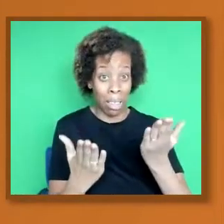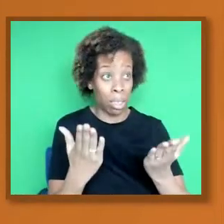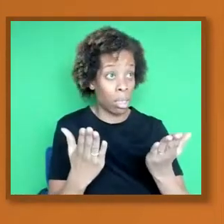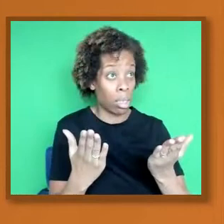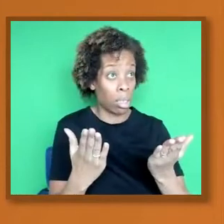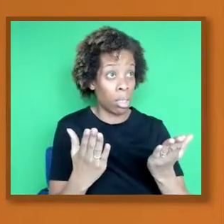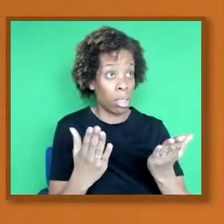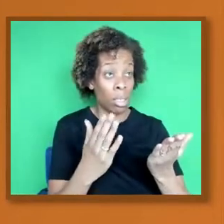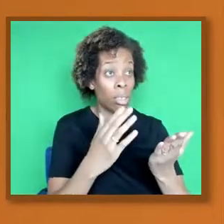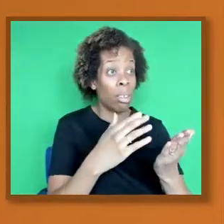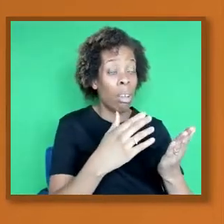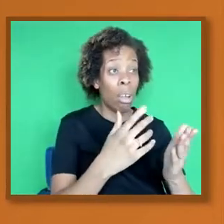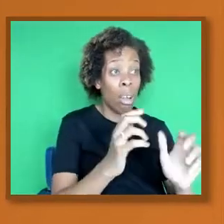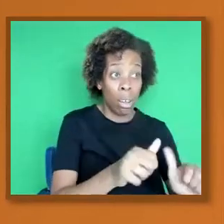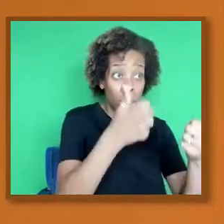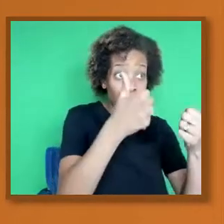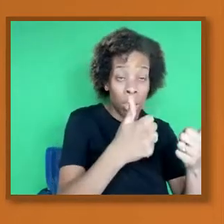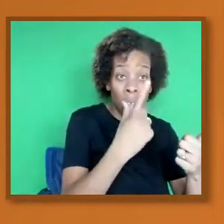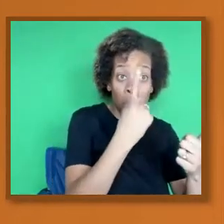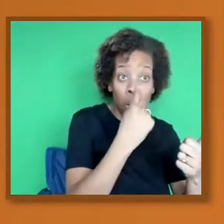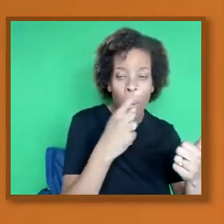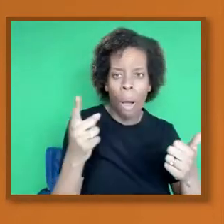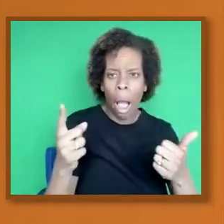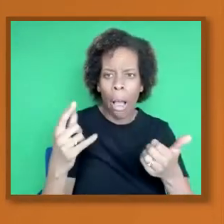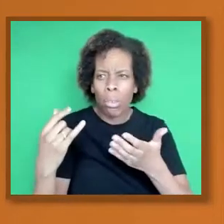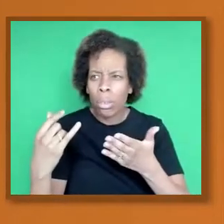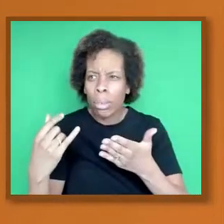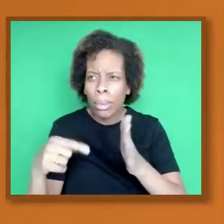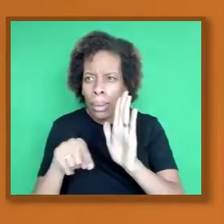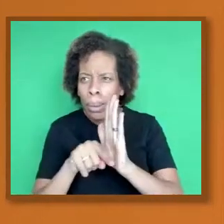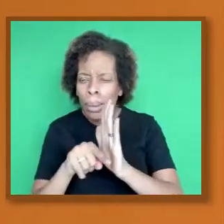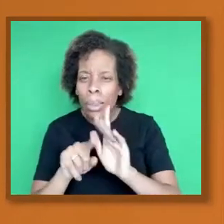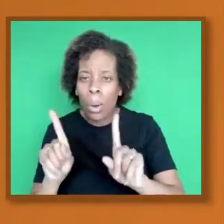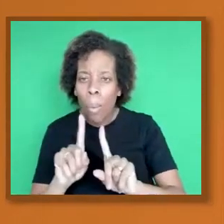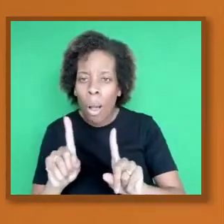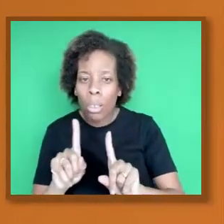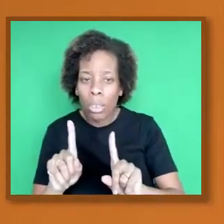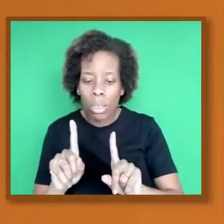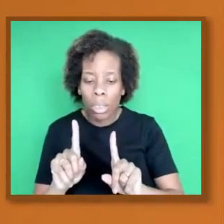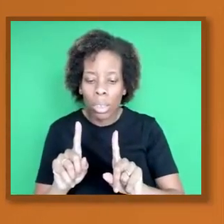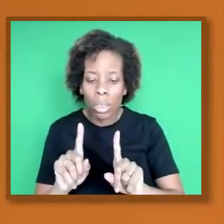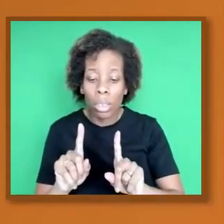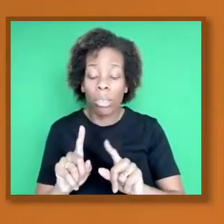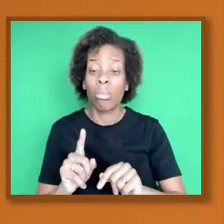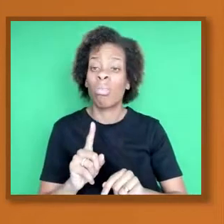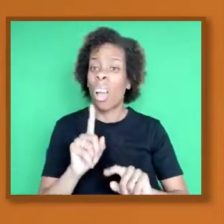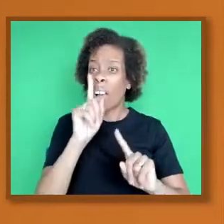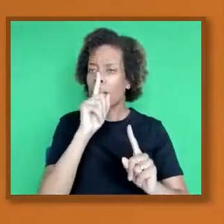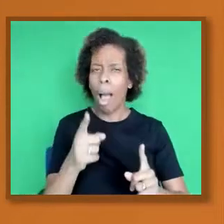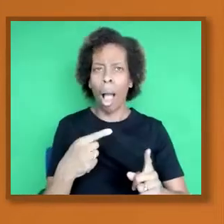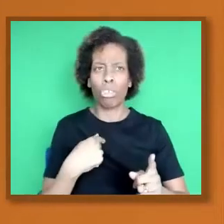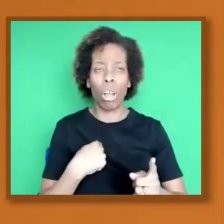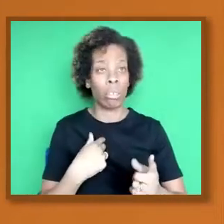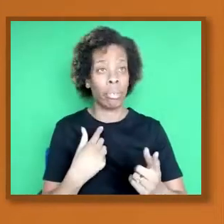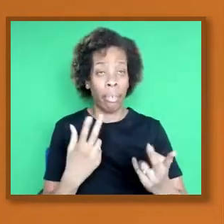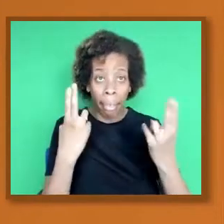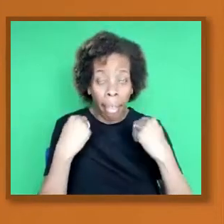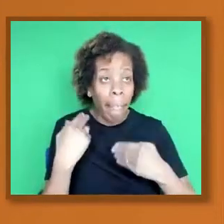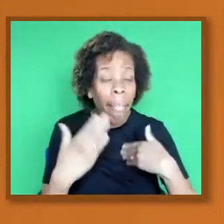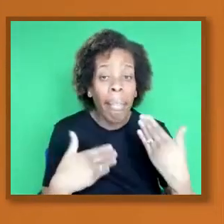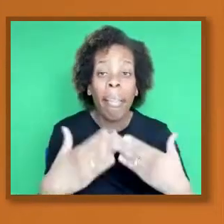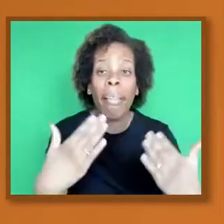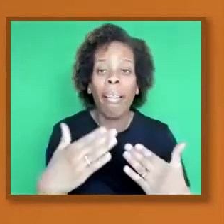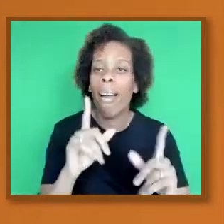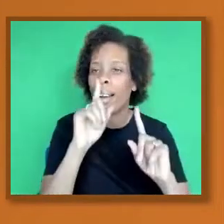you know, they don't give trust to people who do not earn that trust. And this is what our community is